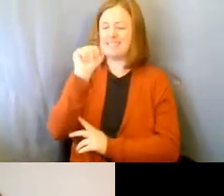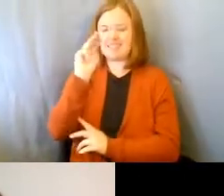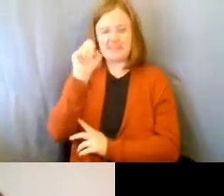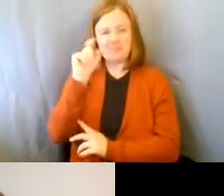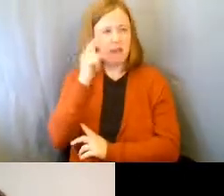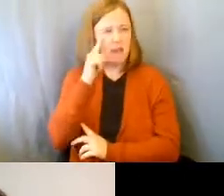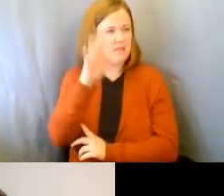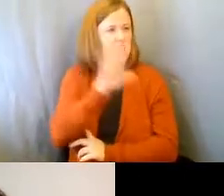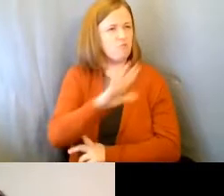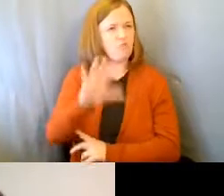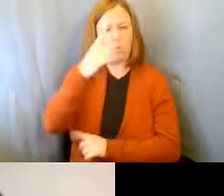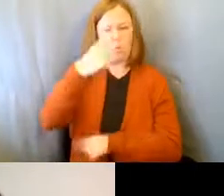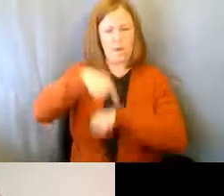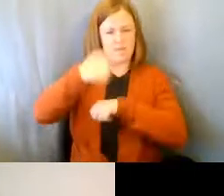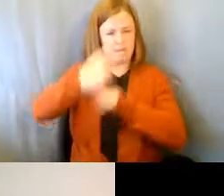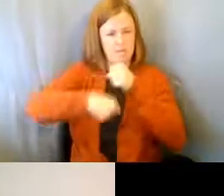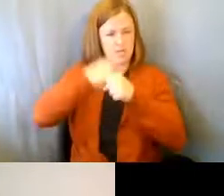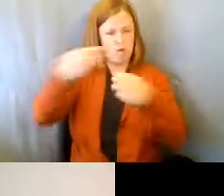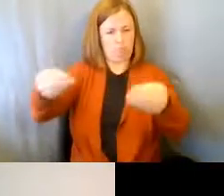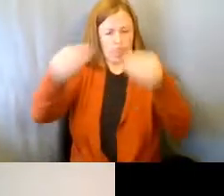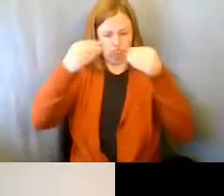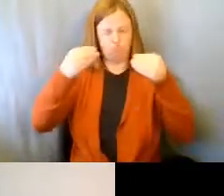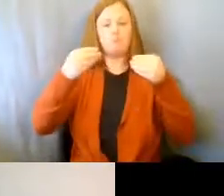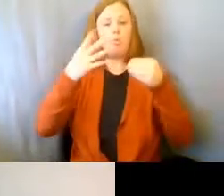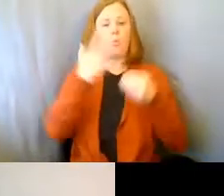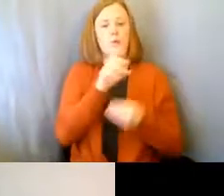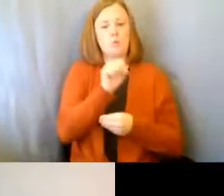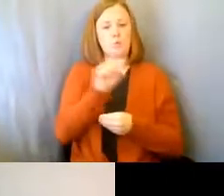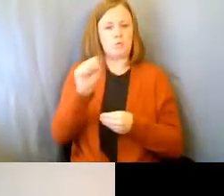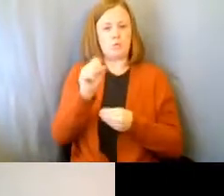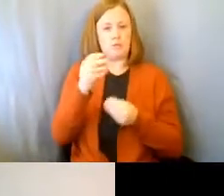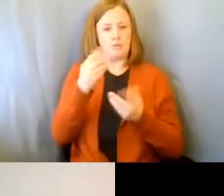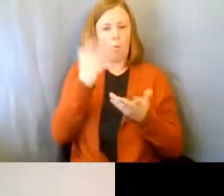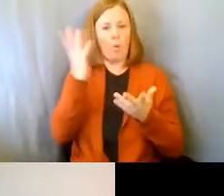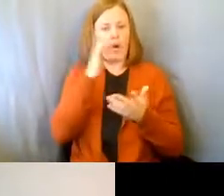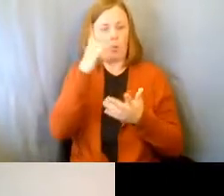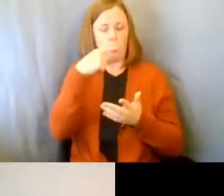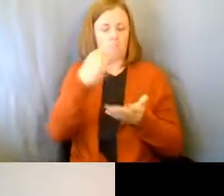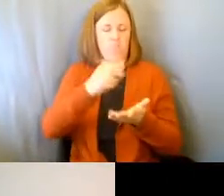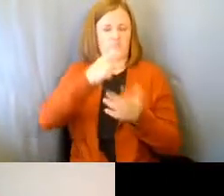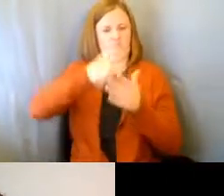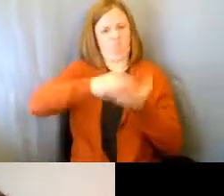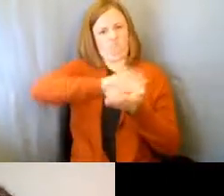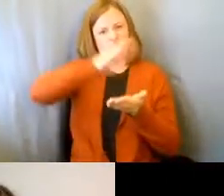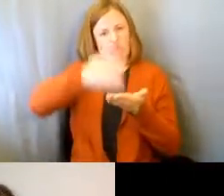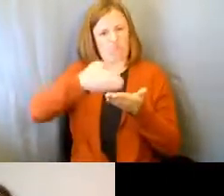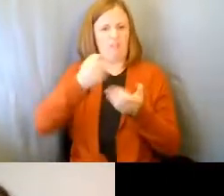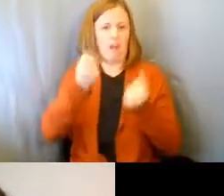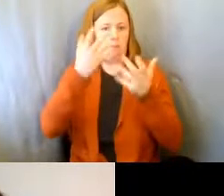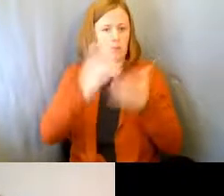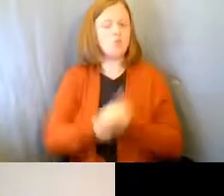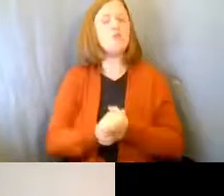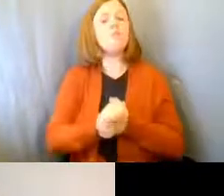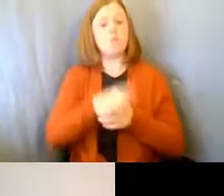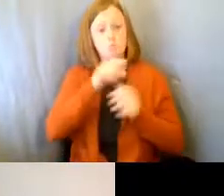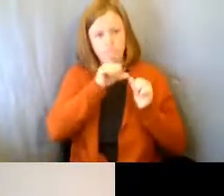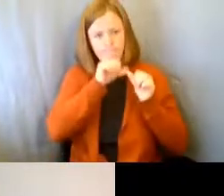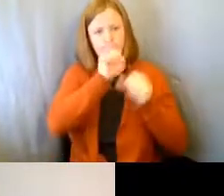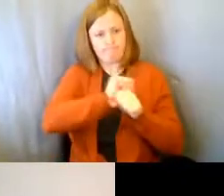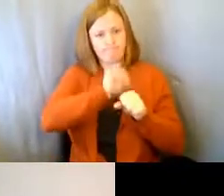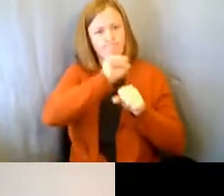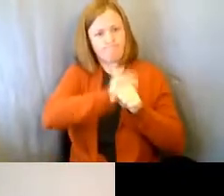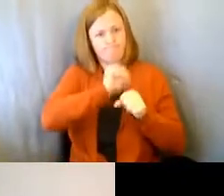usually get it about once a year, it says what your Social Security will be. Once you've earned so many quarters of employment,